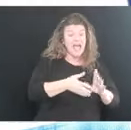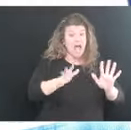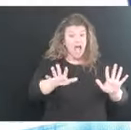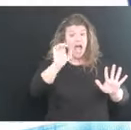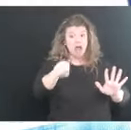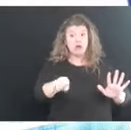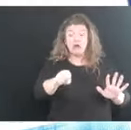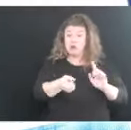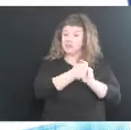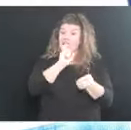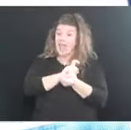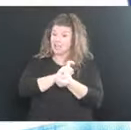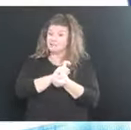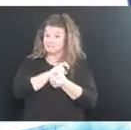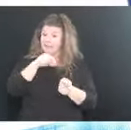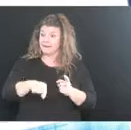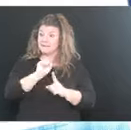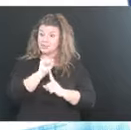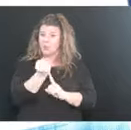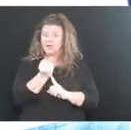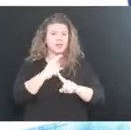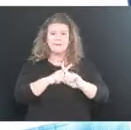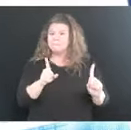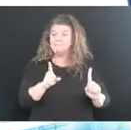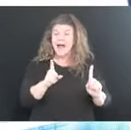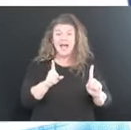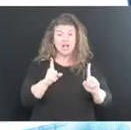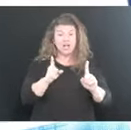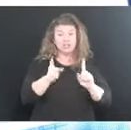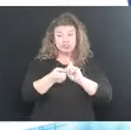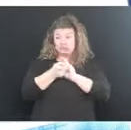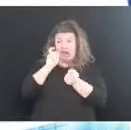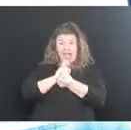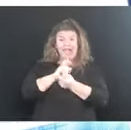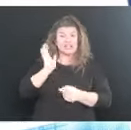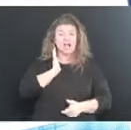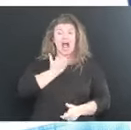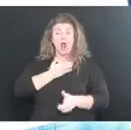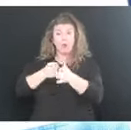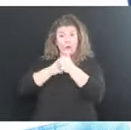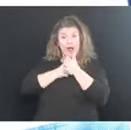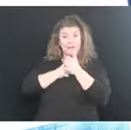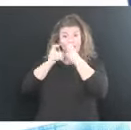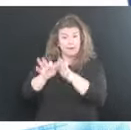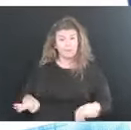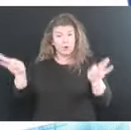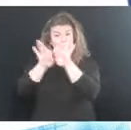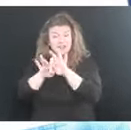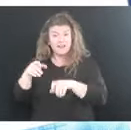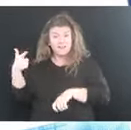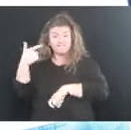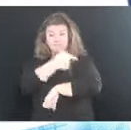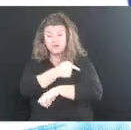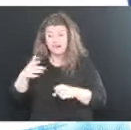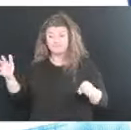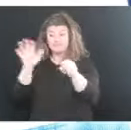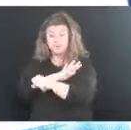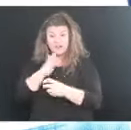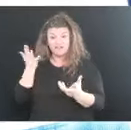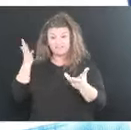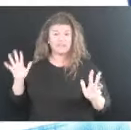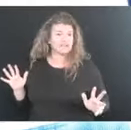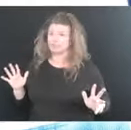but won't replace the requirement, the real importance for us to have our population fully vaccinated